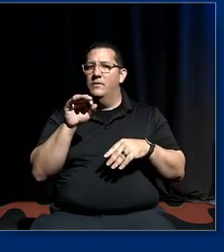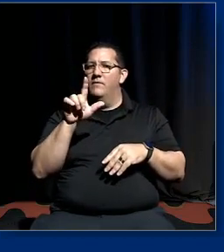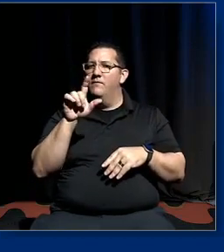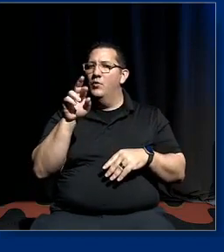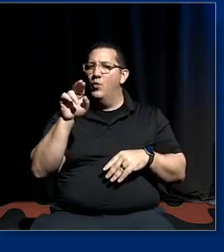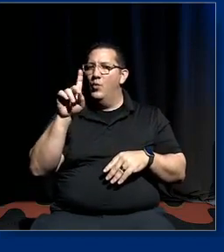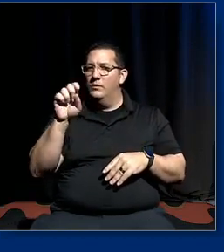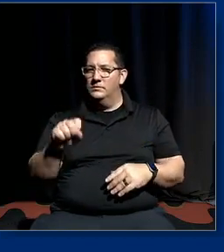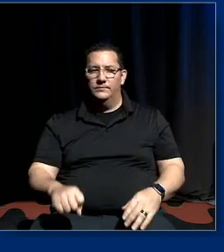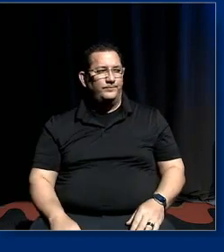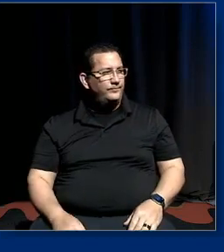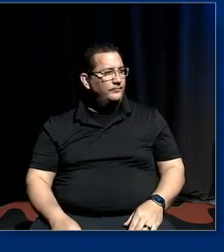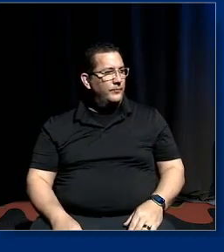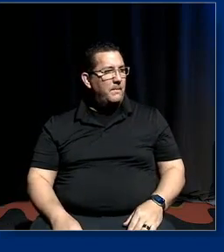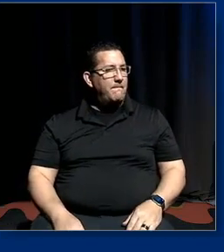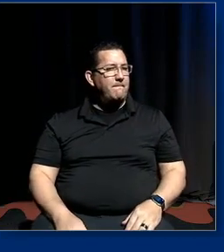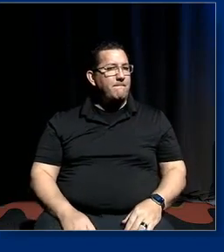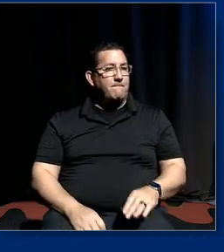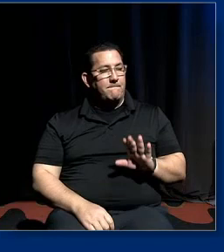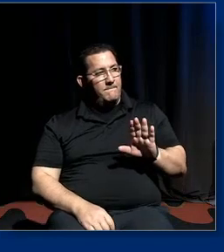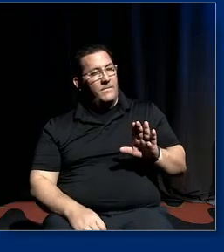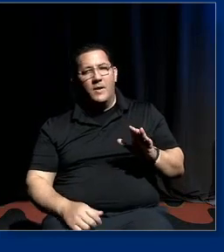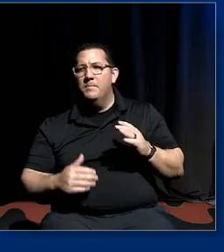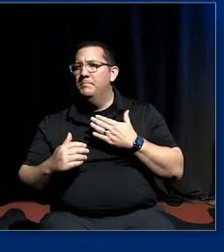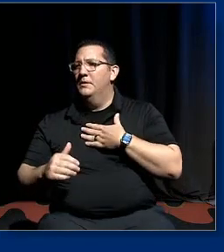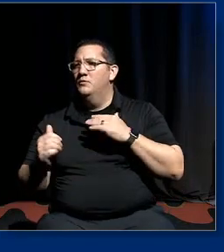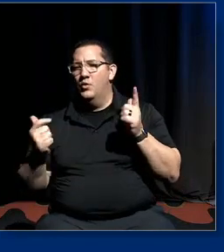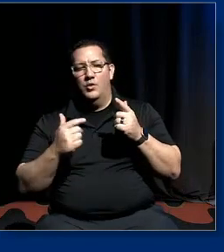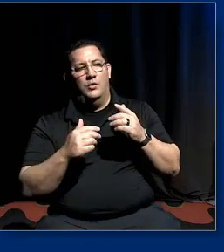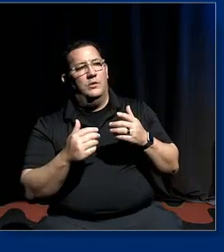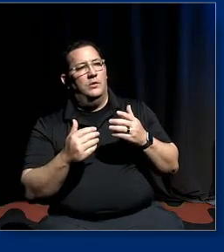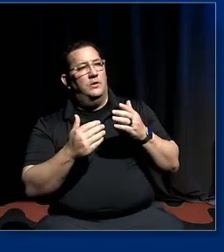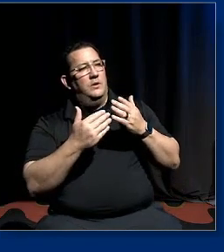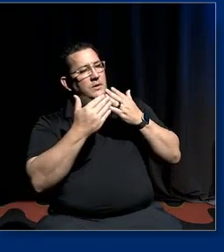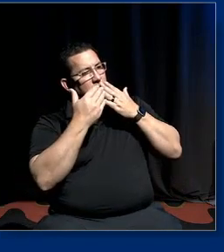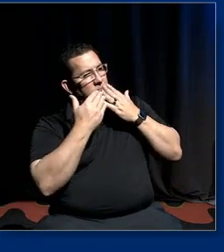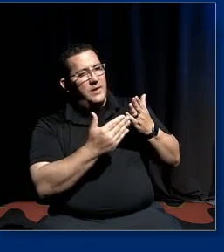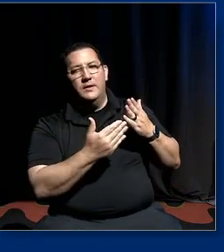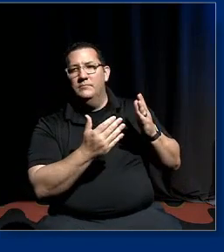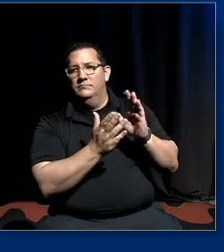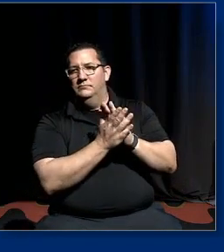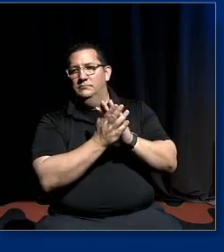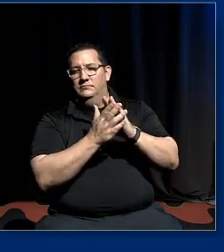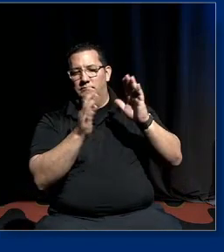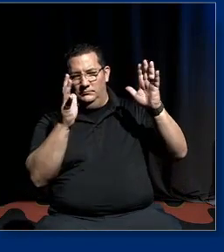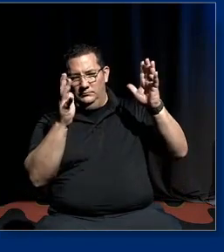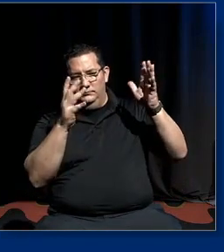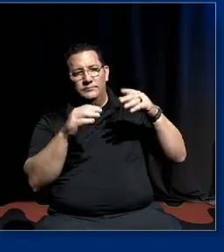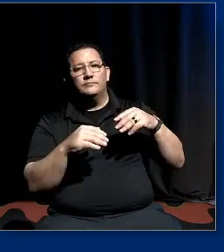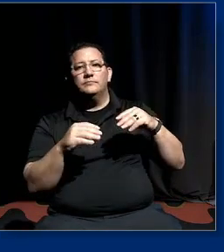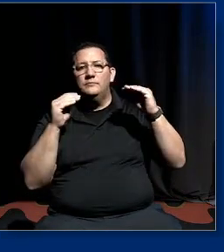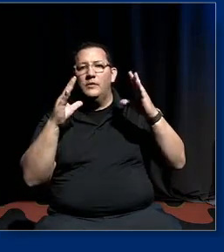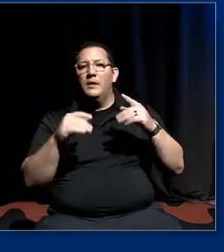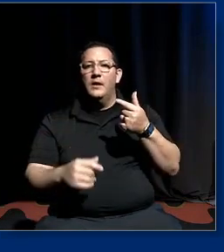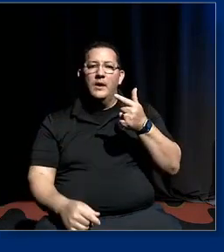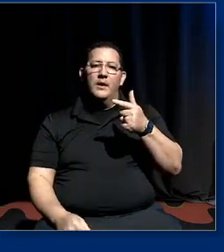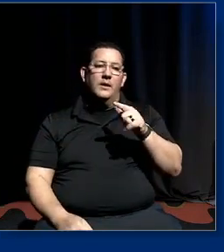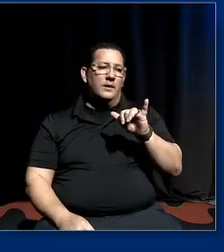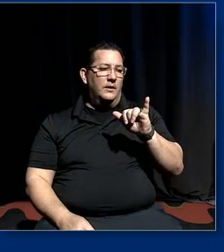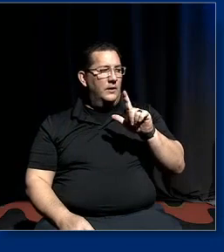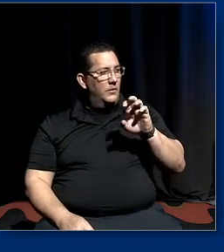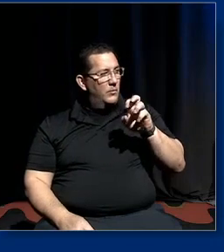everyone join me in thanking professor gilborne for coming and sharing